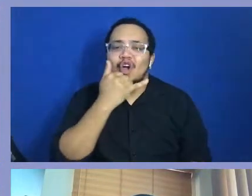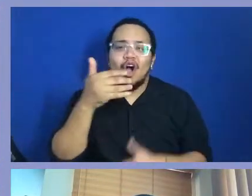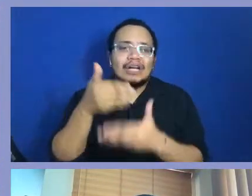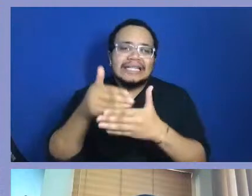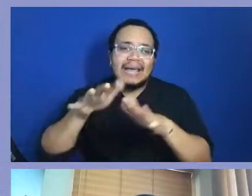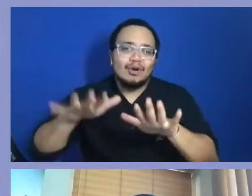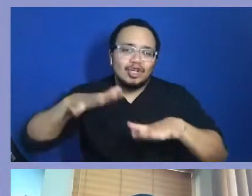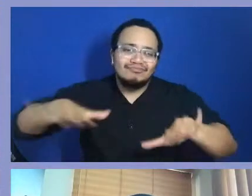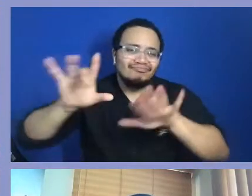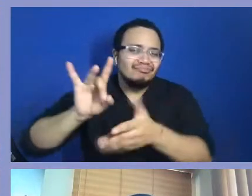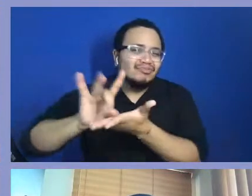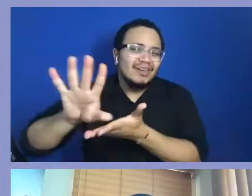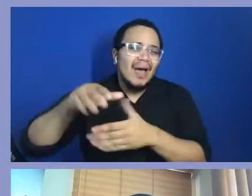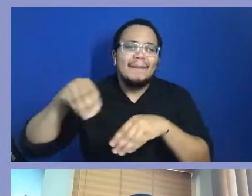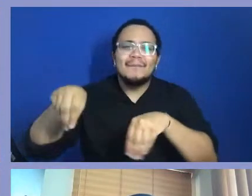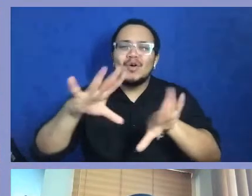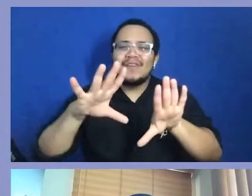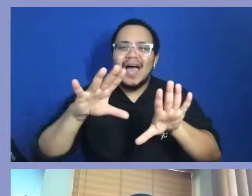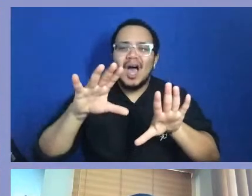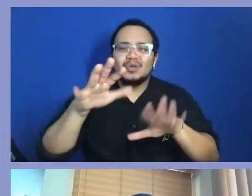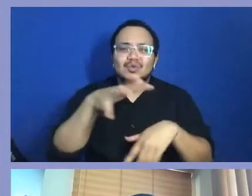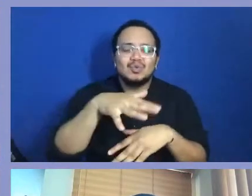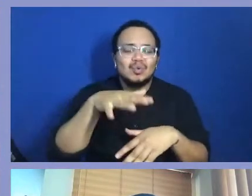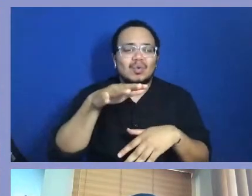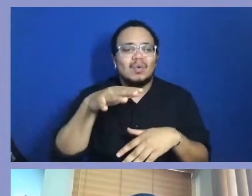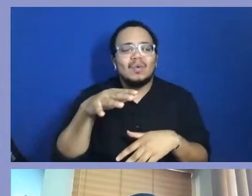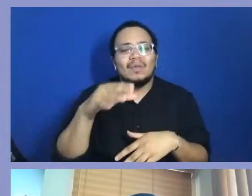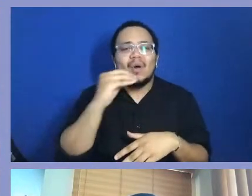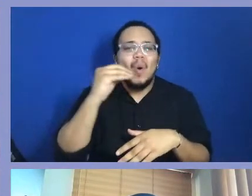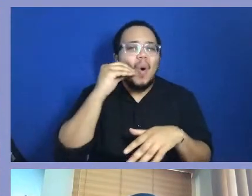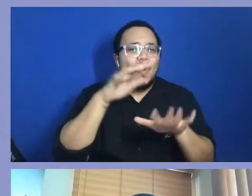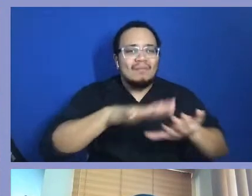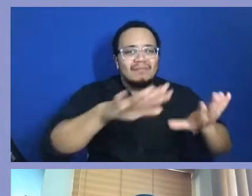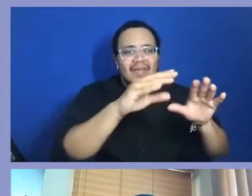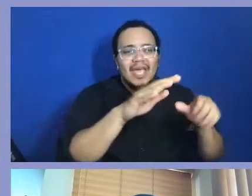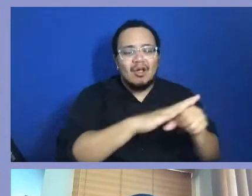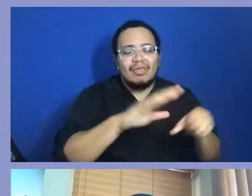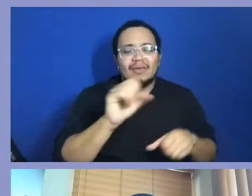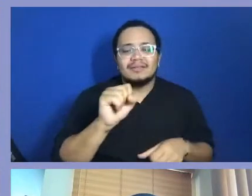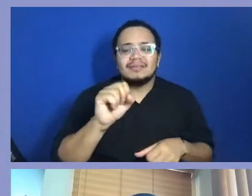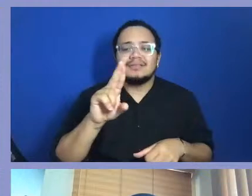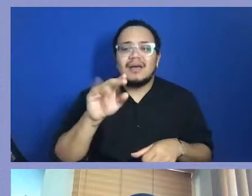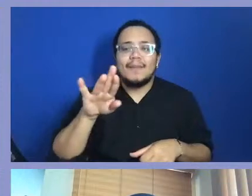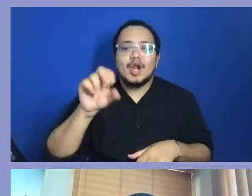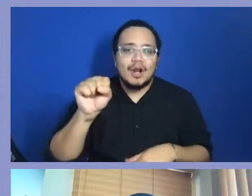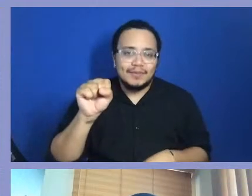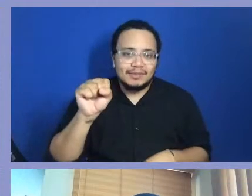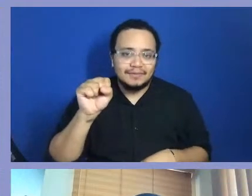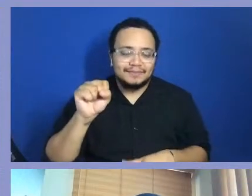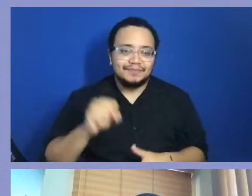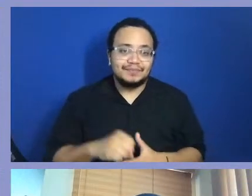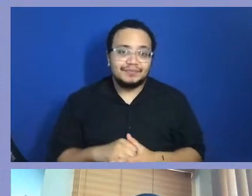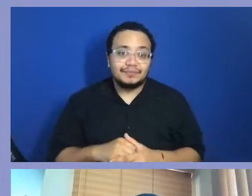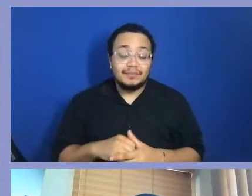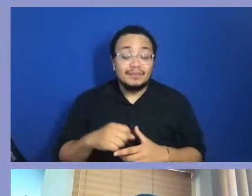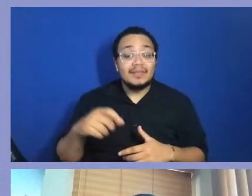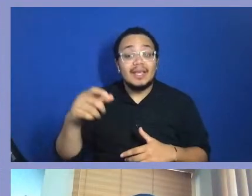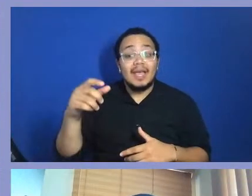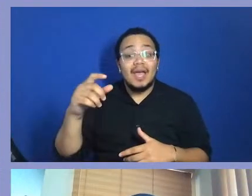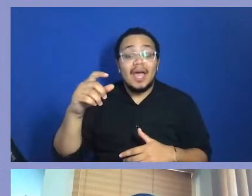with the concept of what we can hold onto and how we make it grow. As we get older, see my gray hair?